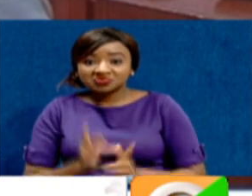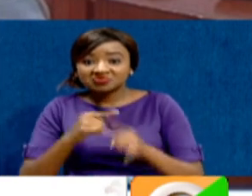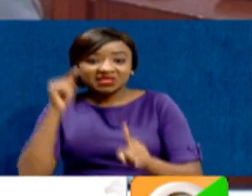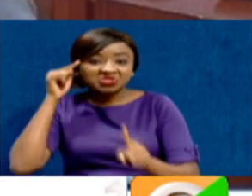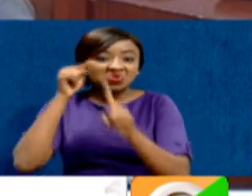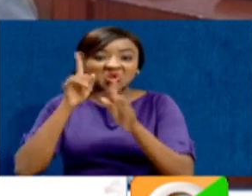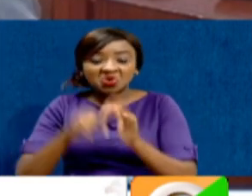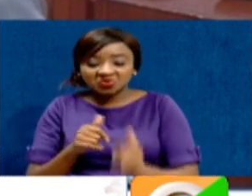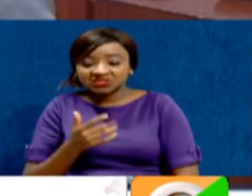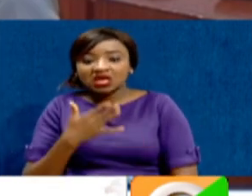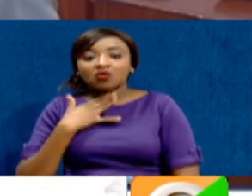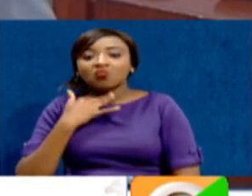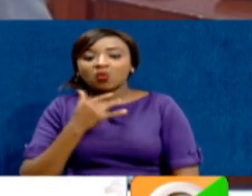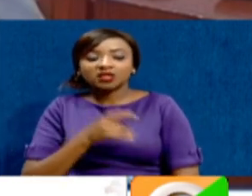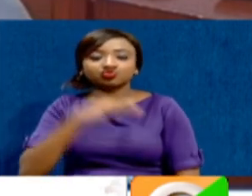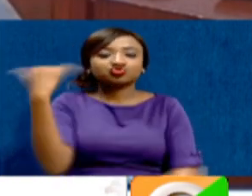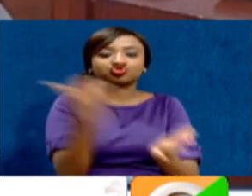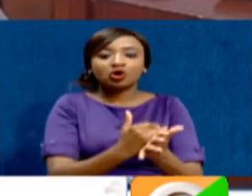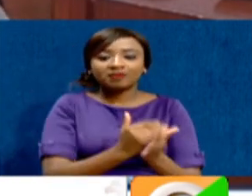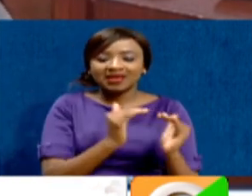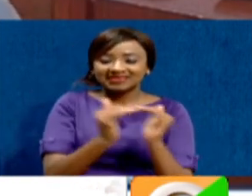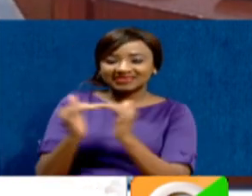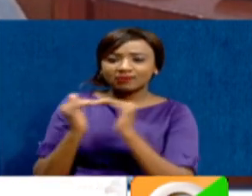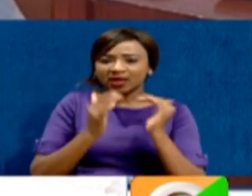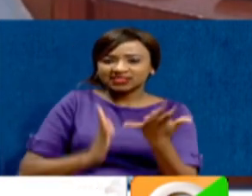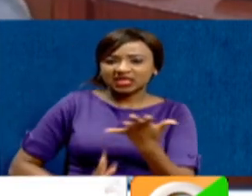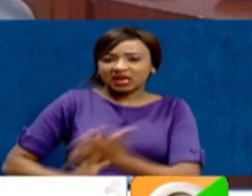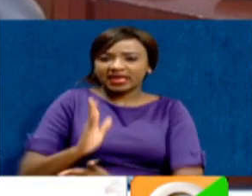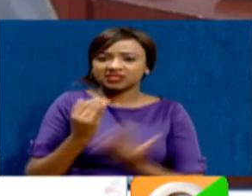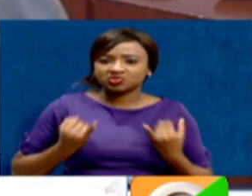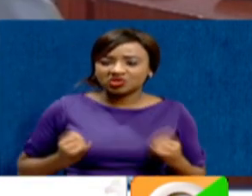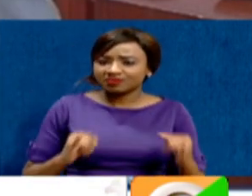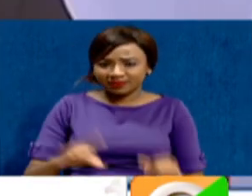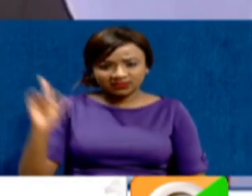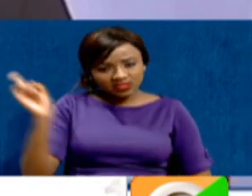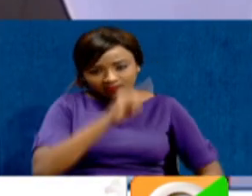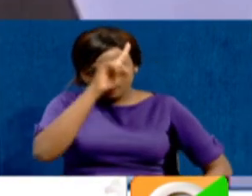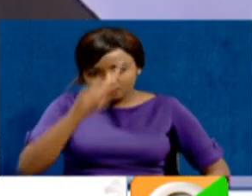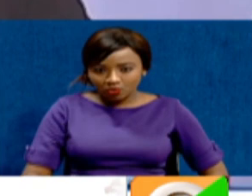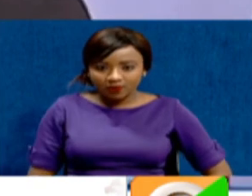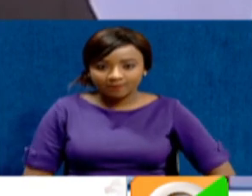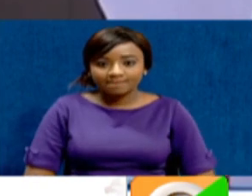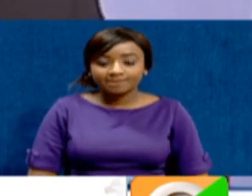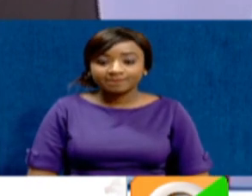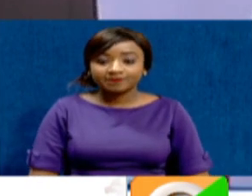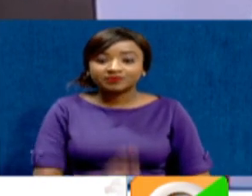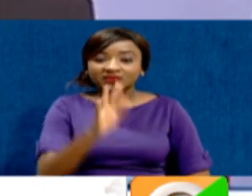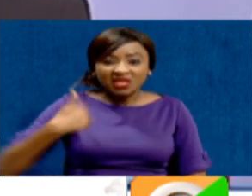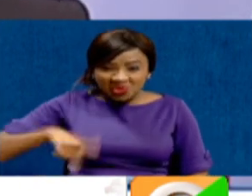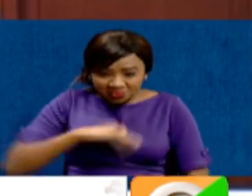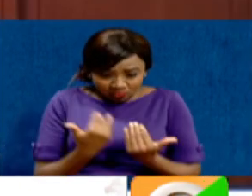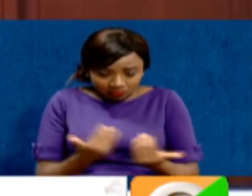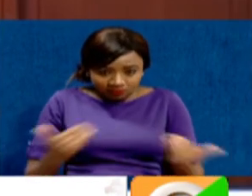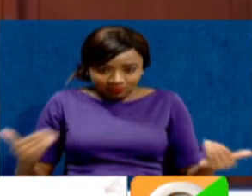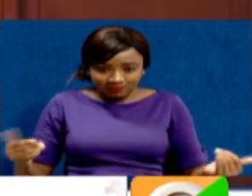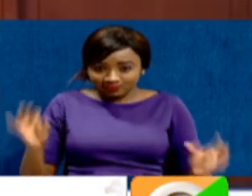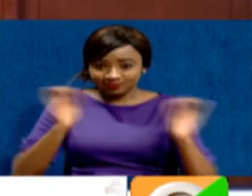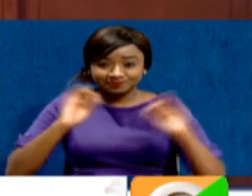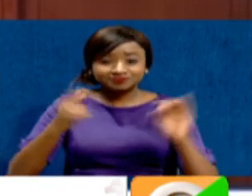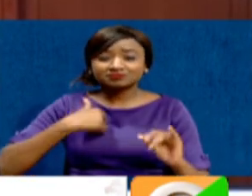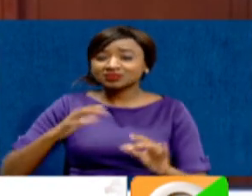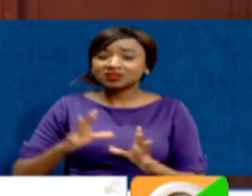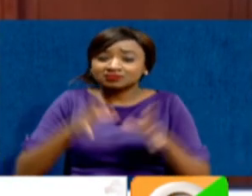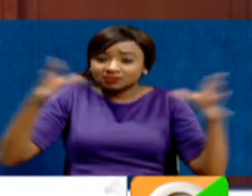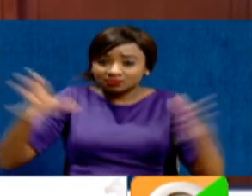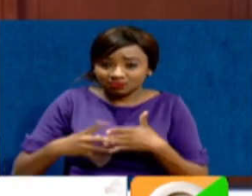of wanting to stop his democratic right to vote in a certain room. It cannot. We are not children. I have been majority leader